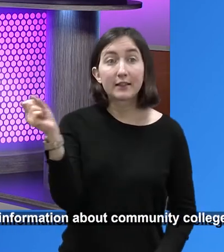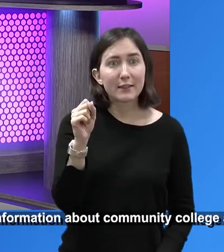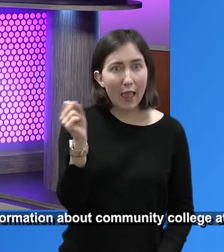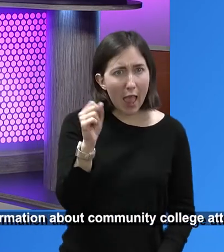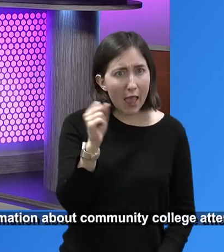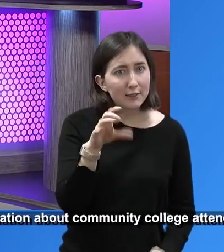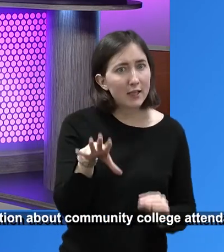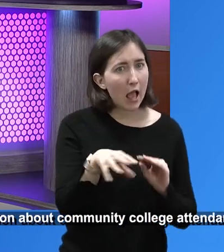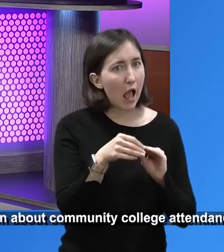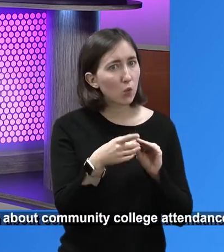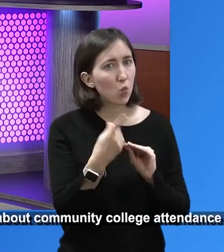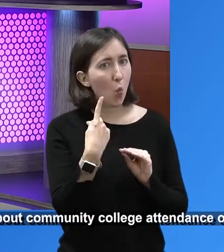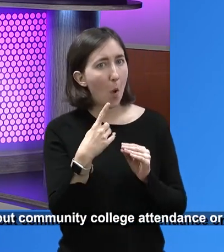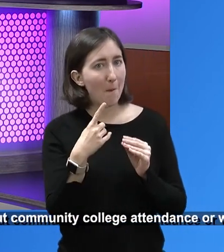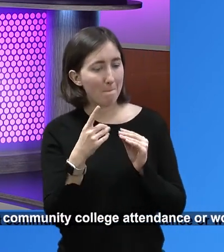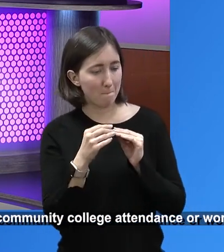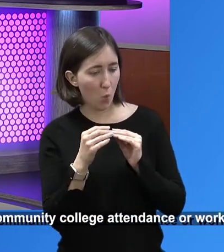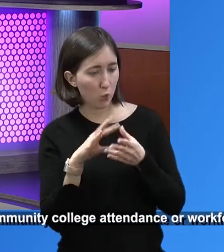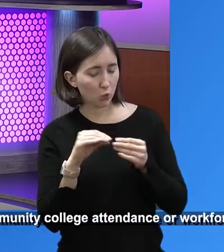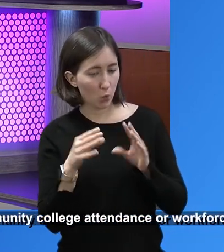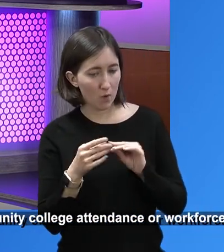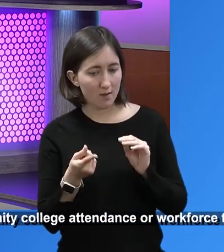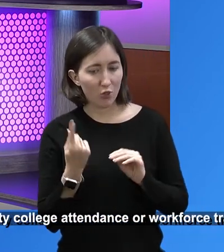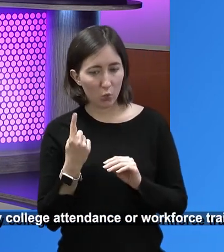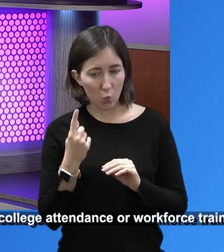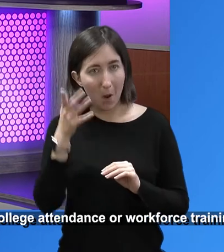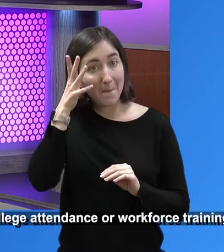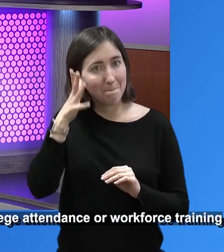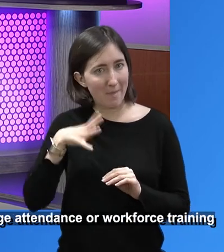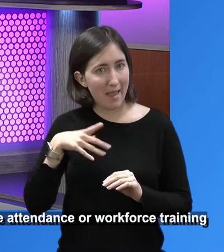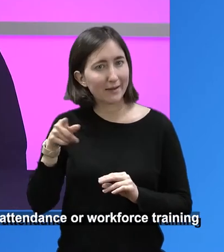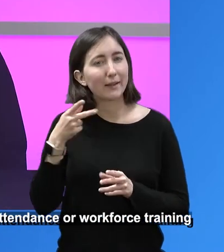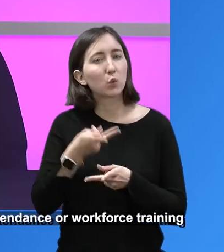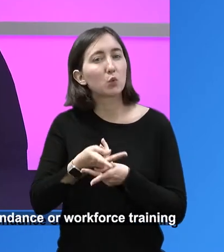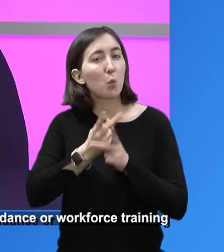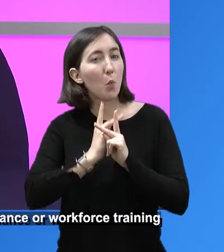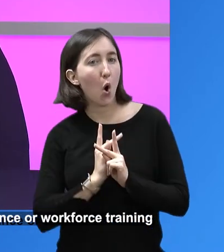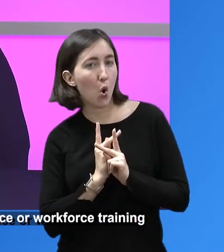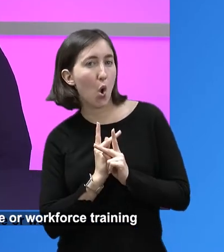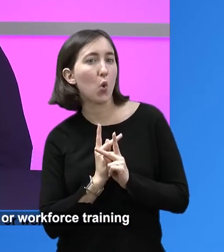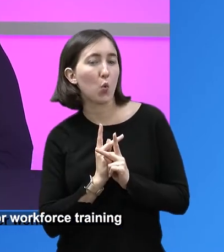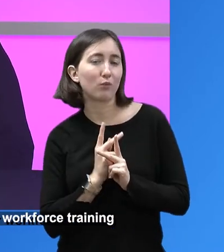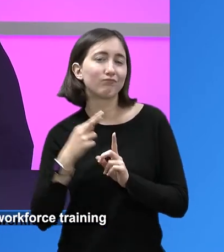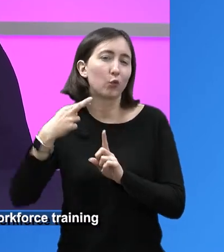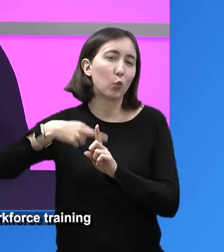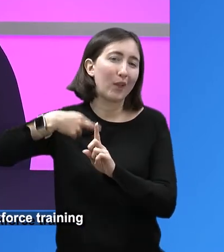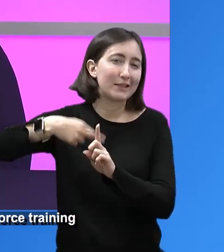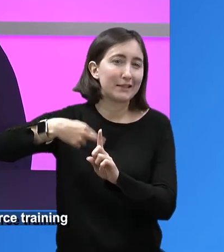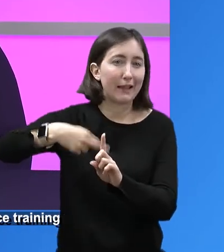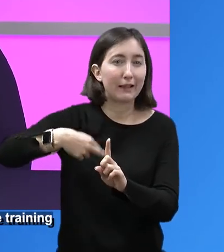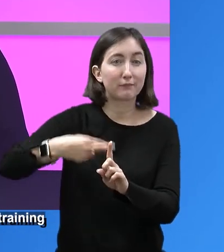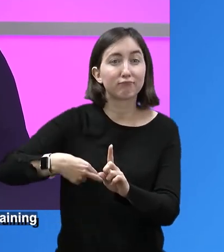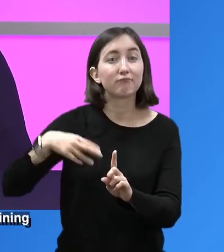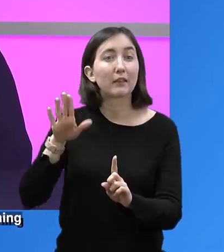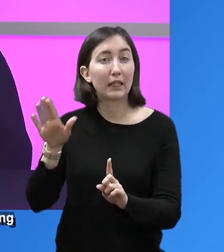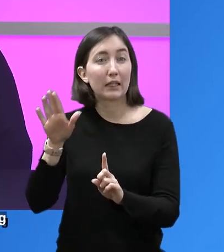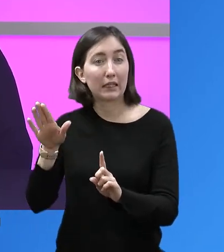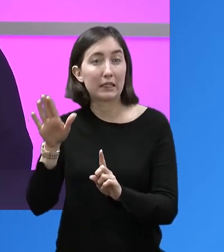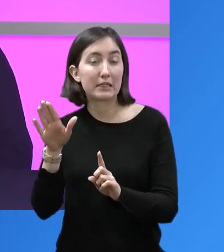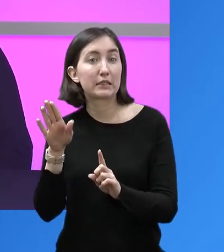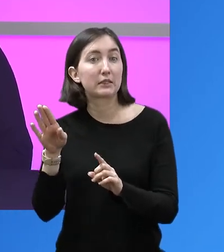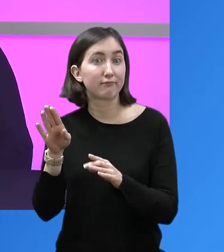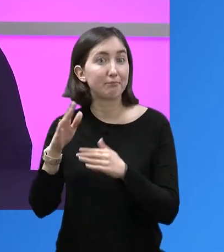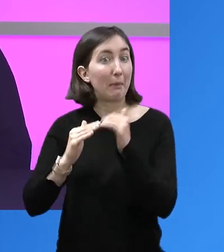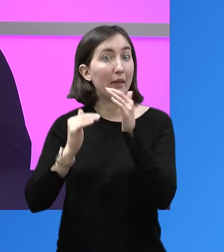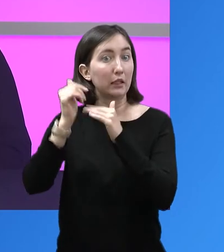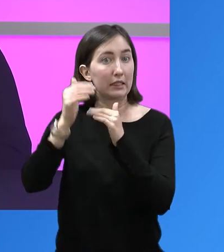to get started. Absolutely. And then, go If I can add one story too, there's a gentleman that he was leasing for probably about 10 years